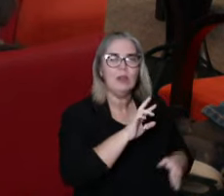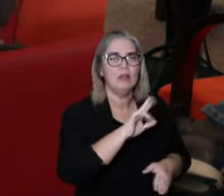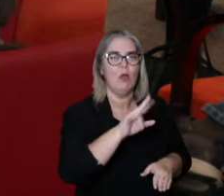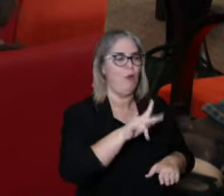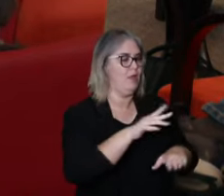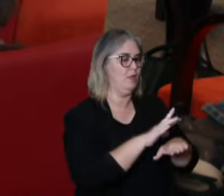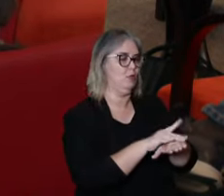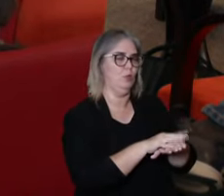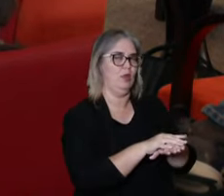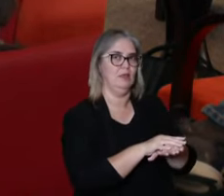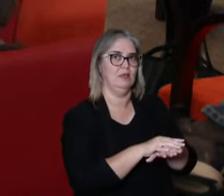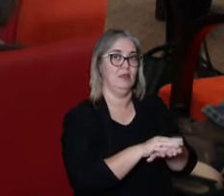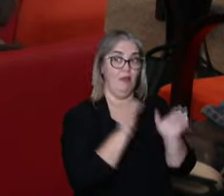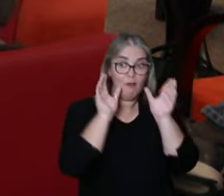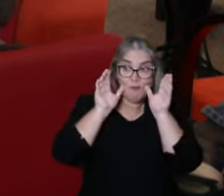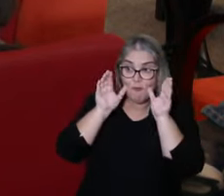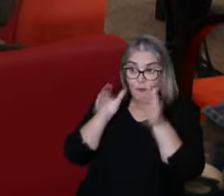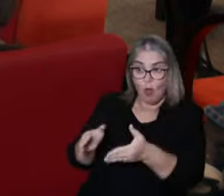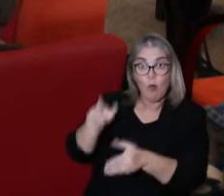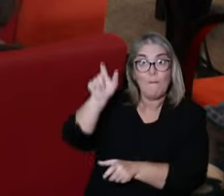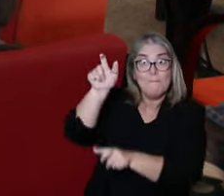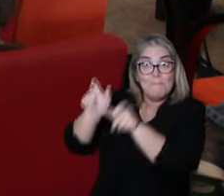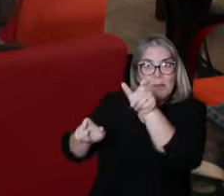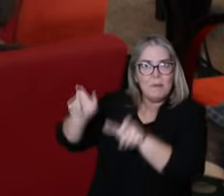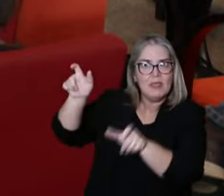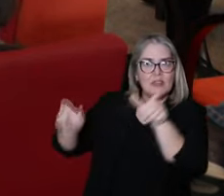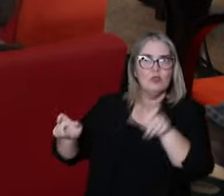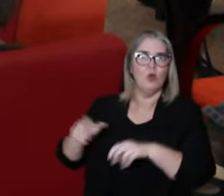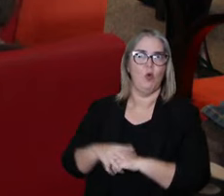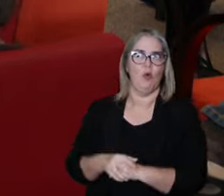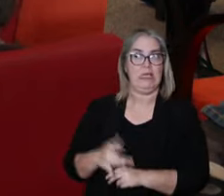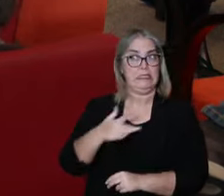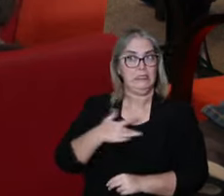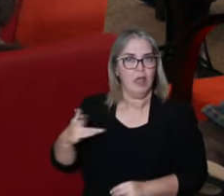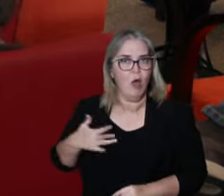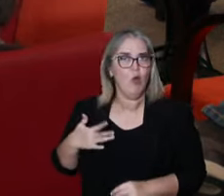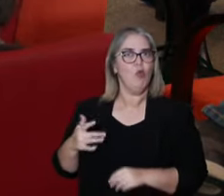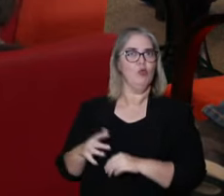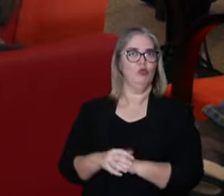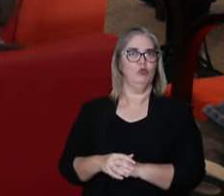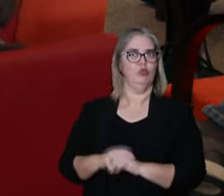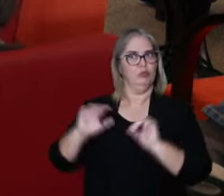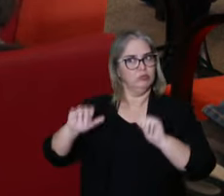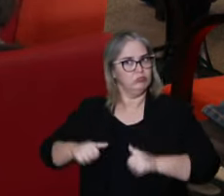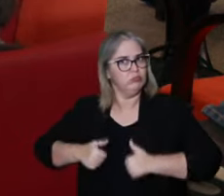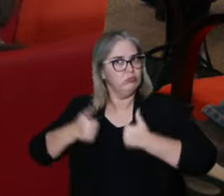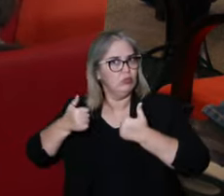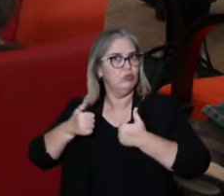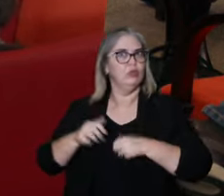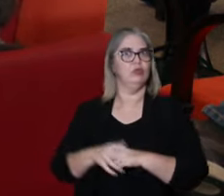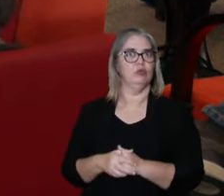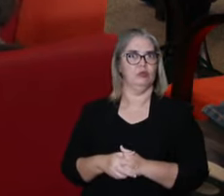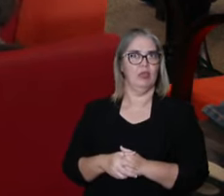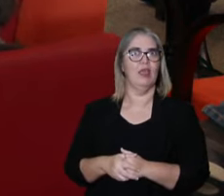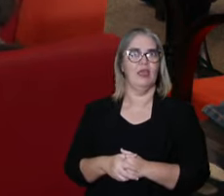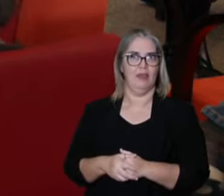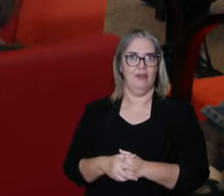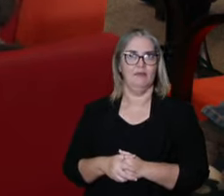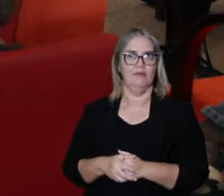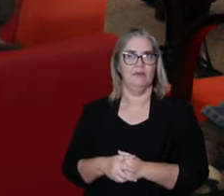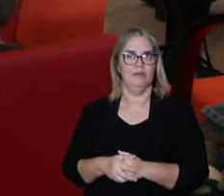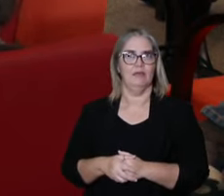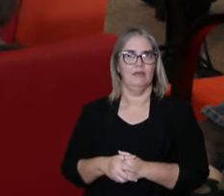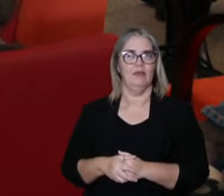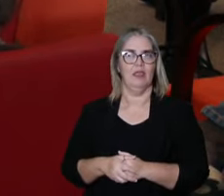and that all the knowledge that you're going to have available, that you're going to look for all the